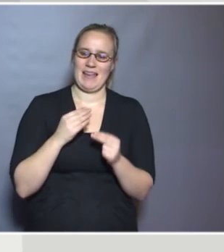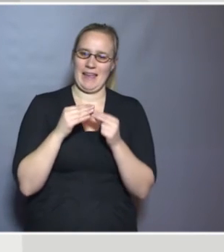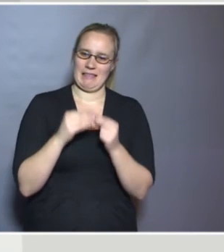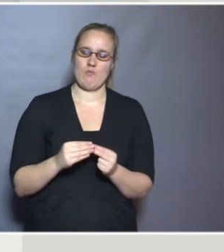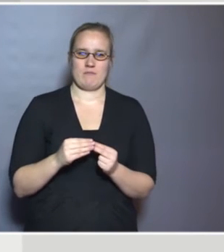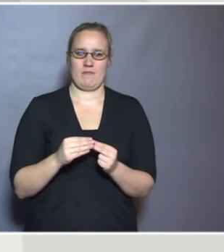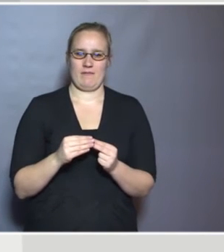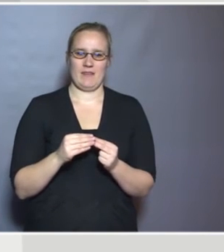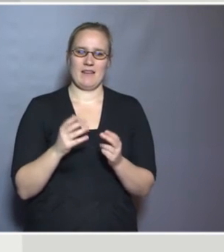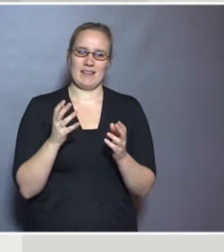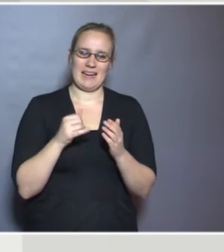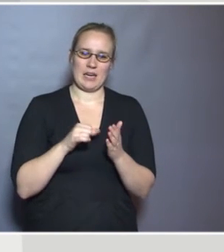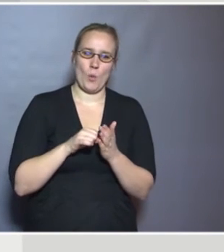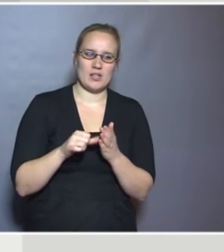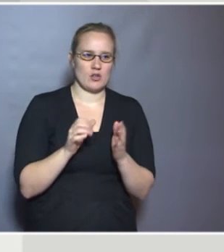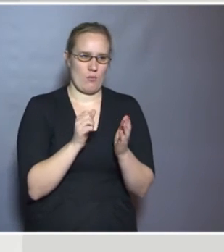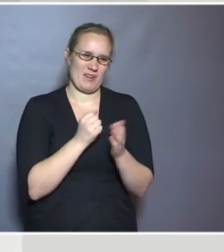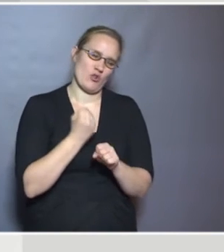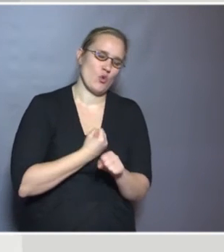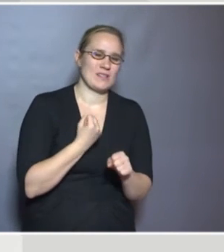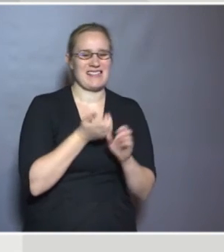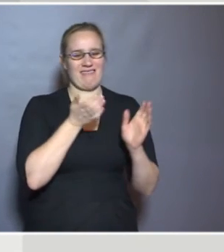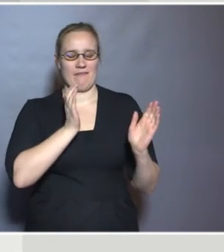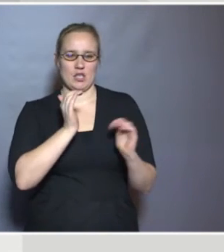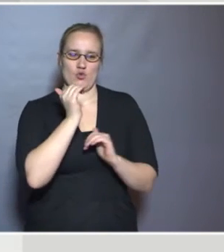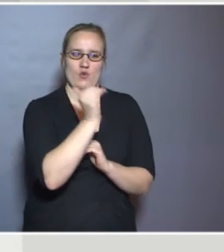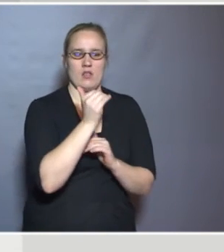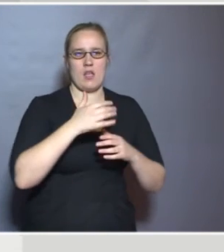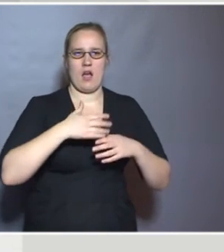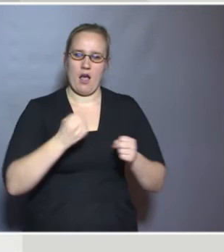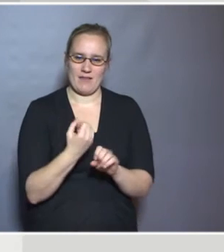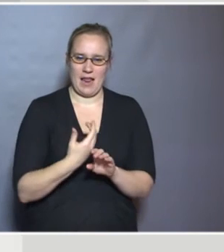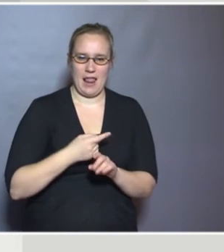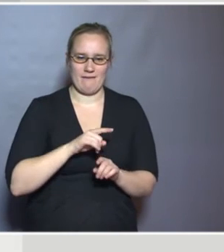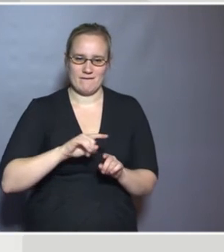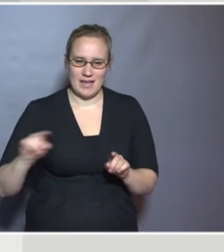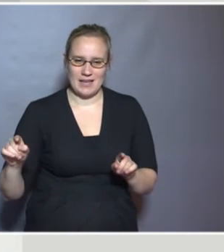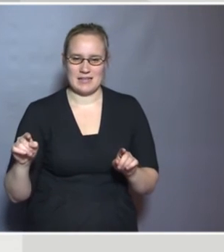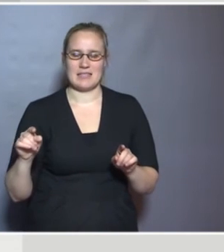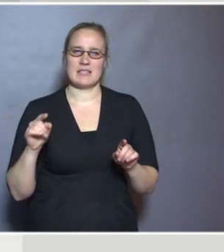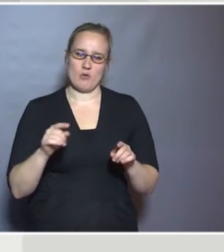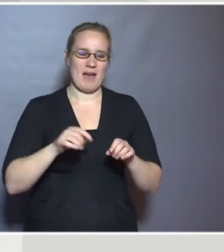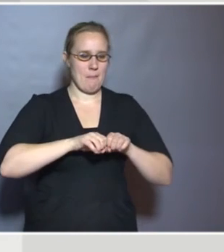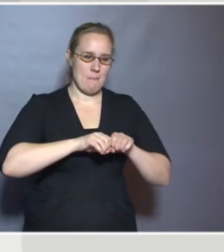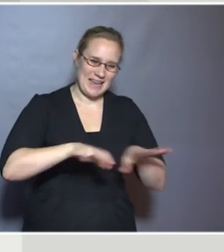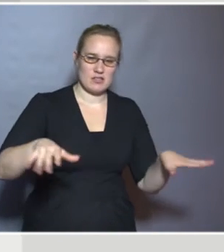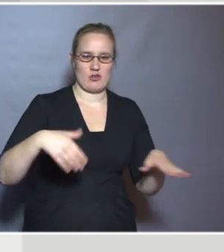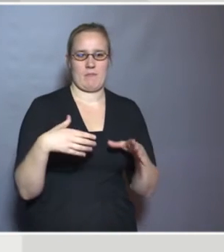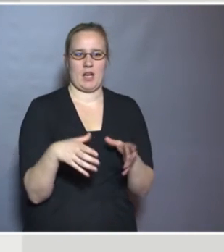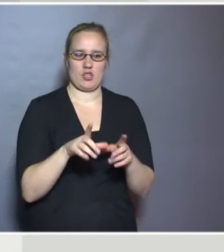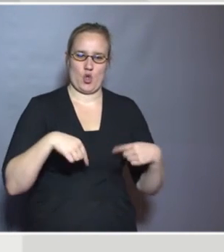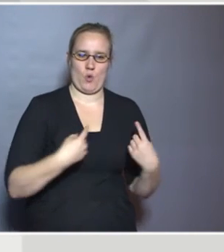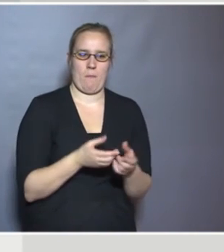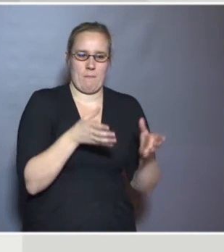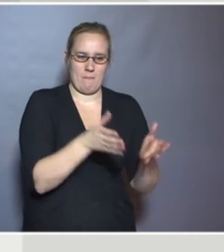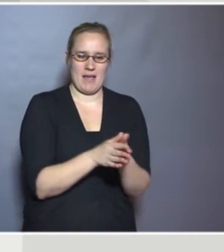use an operational definition of learners being in a mainstream classroom with